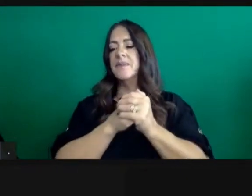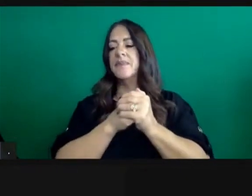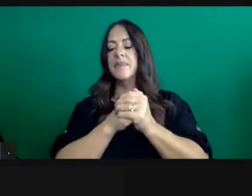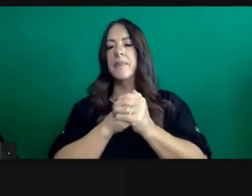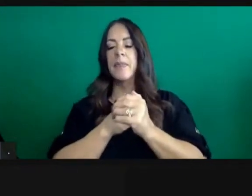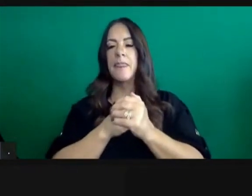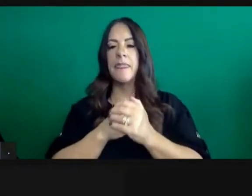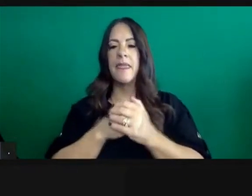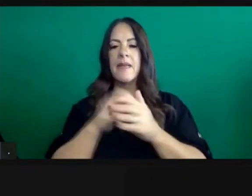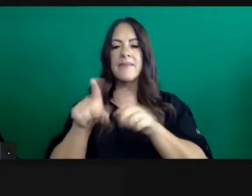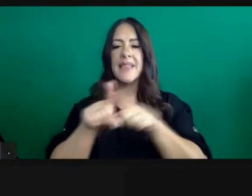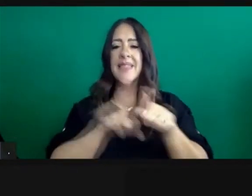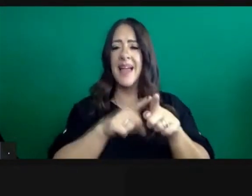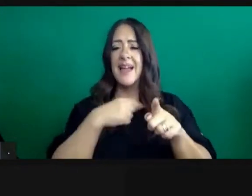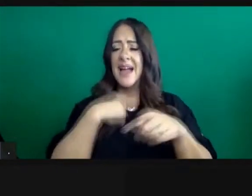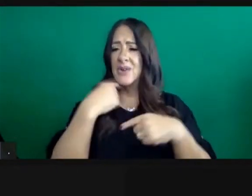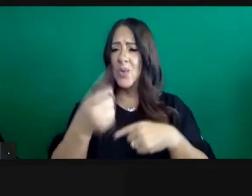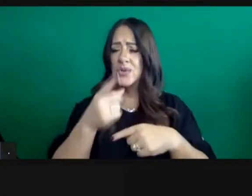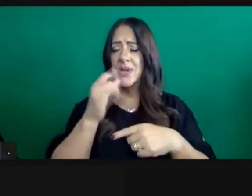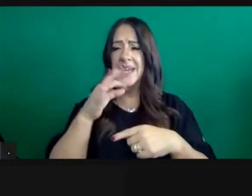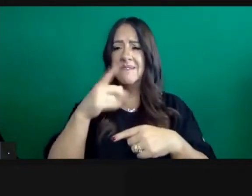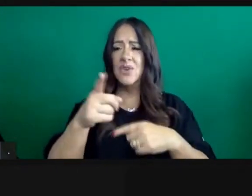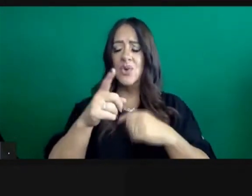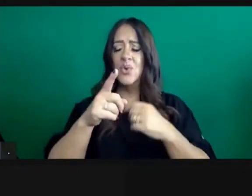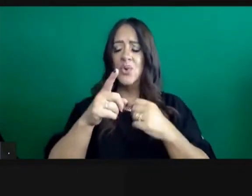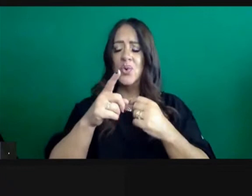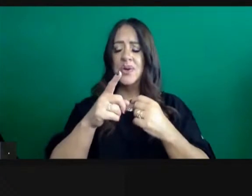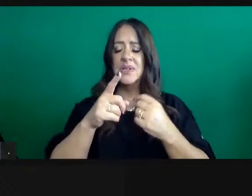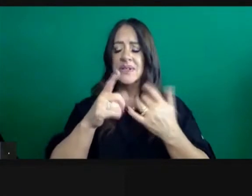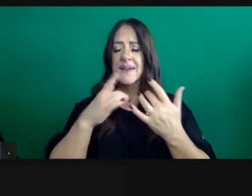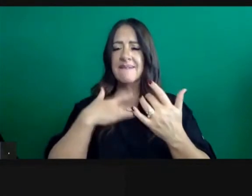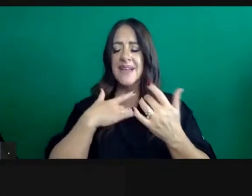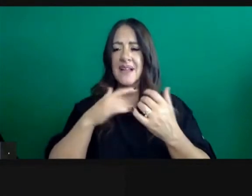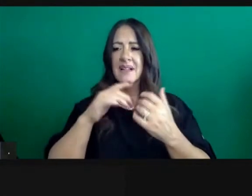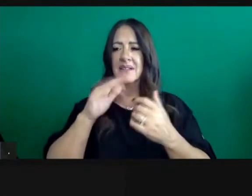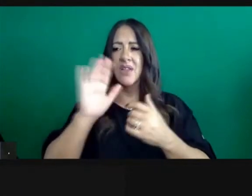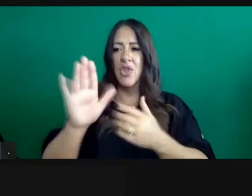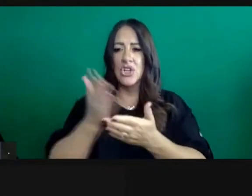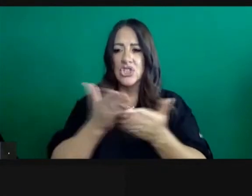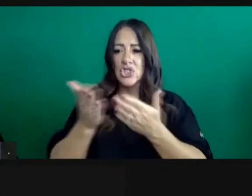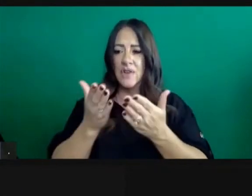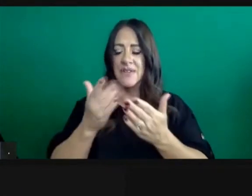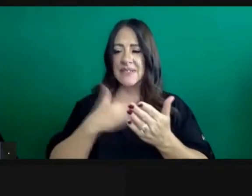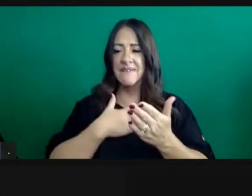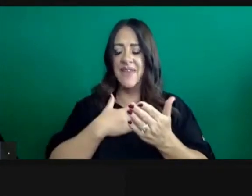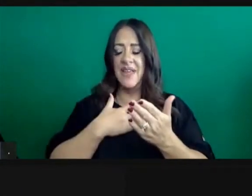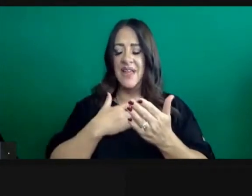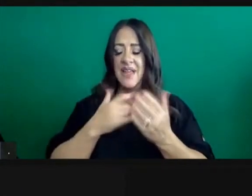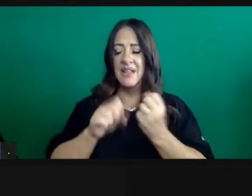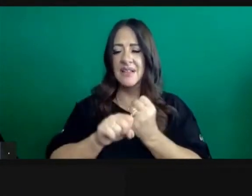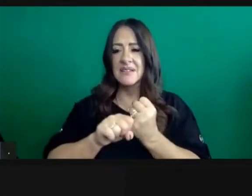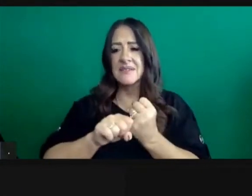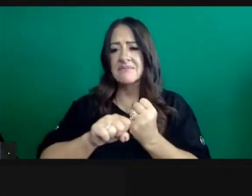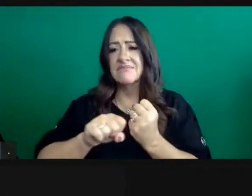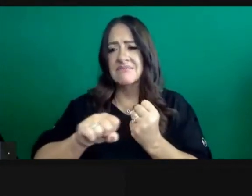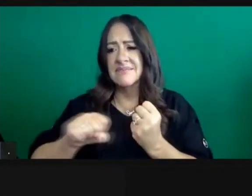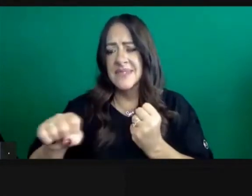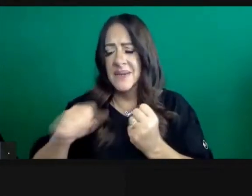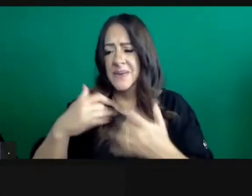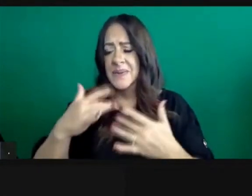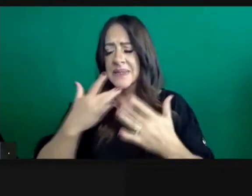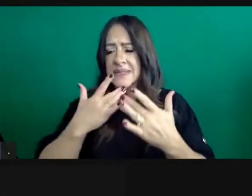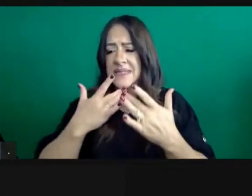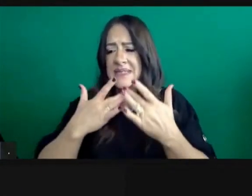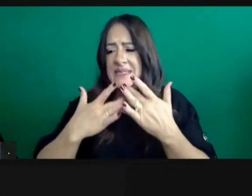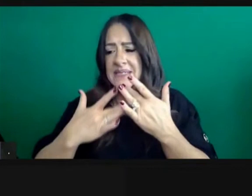rubber band analogy, that if you stretch far enough, certainly the ability to address all of a patient's needs to address